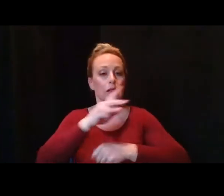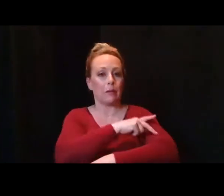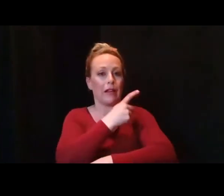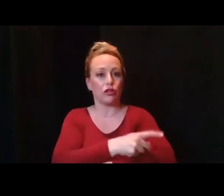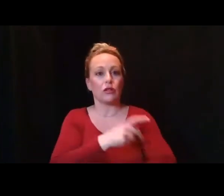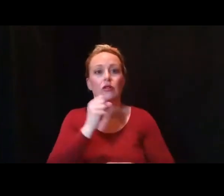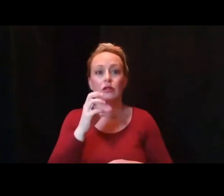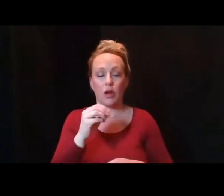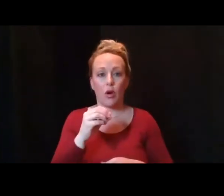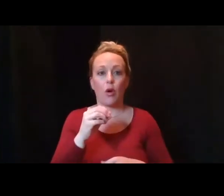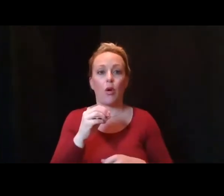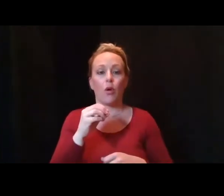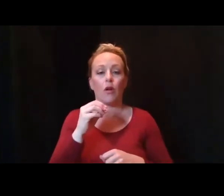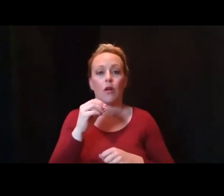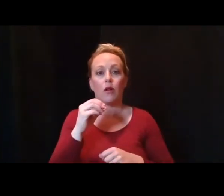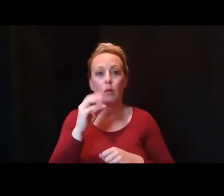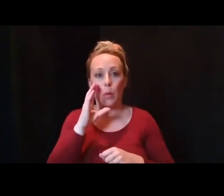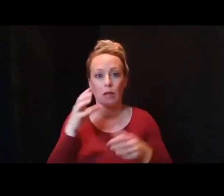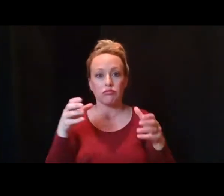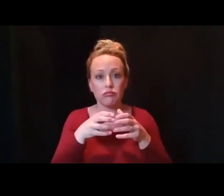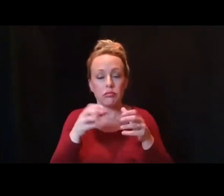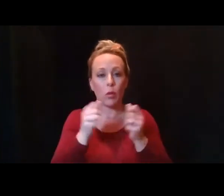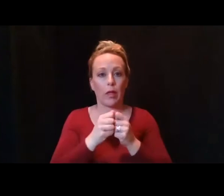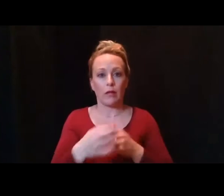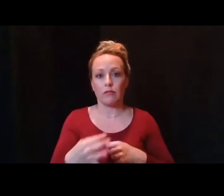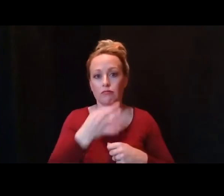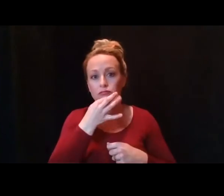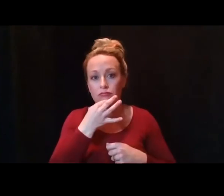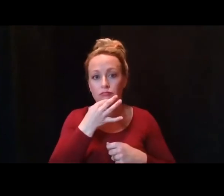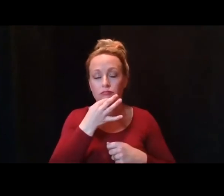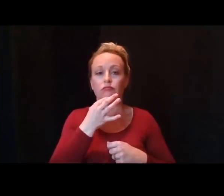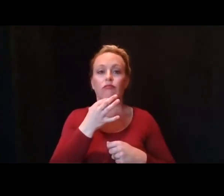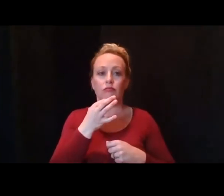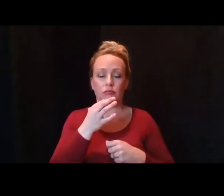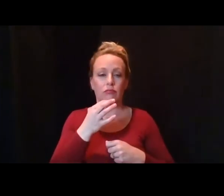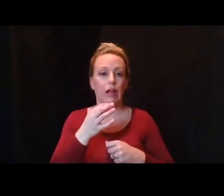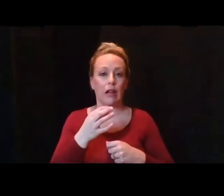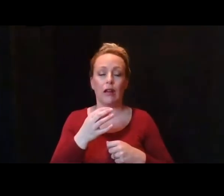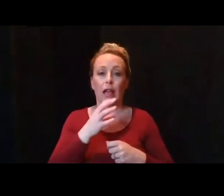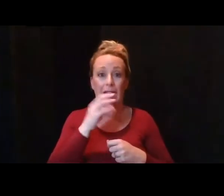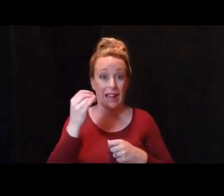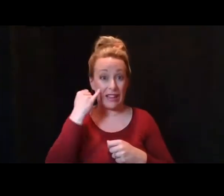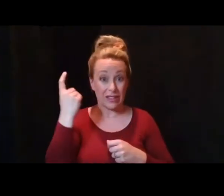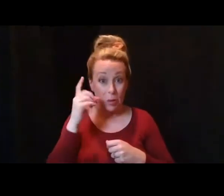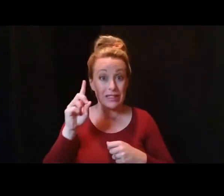coagulation expert is critical as soon as the diagnosis is suspected.